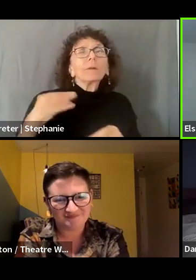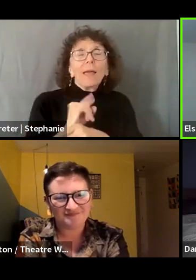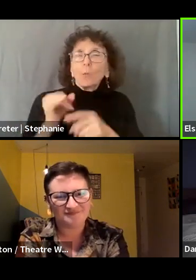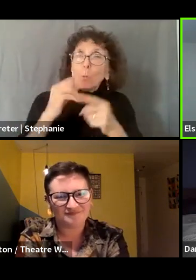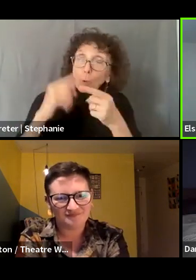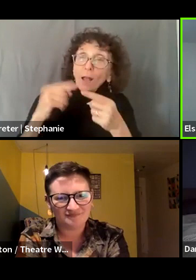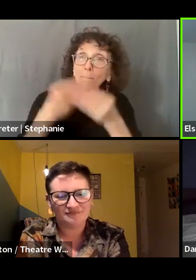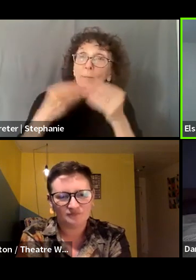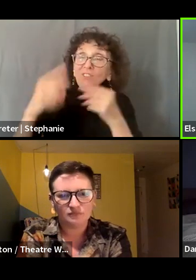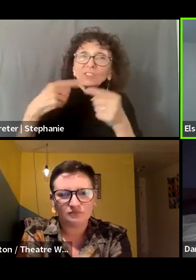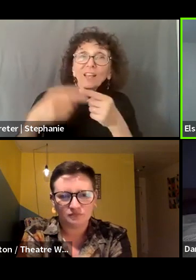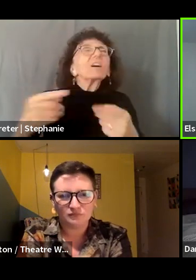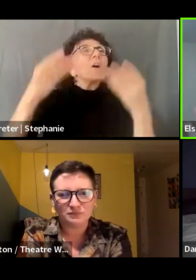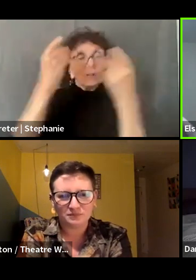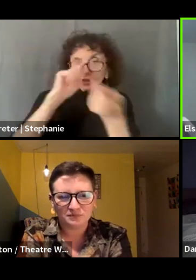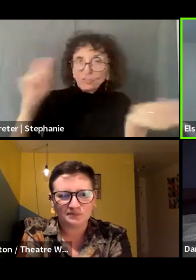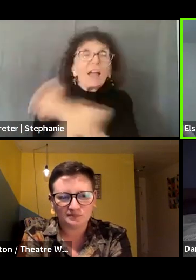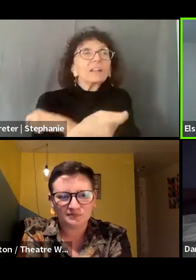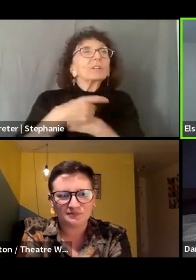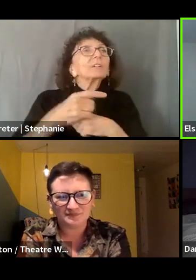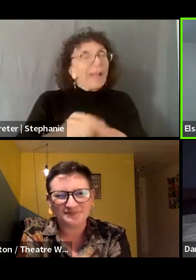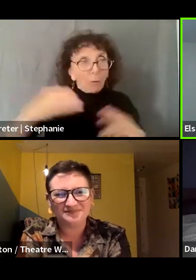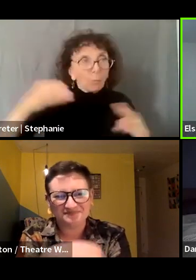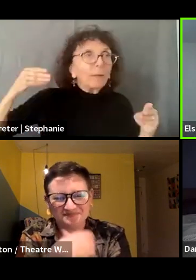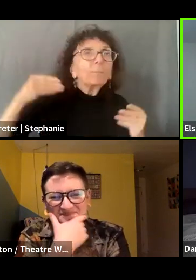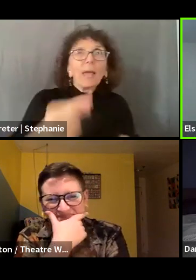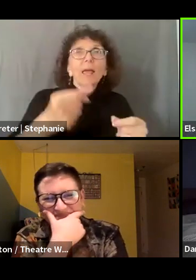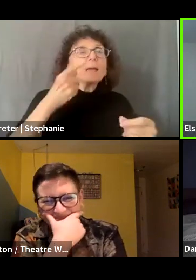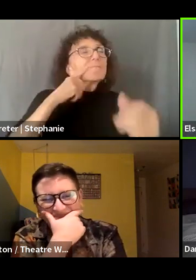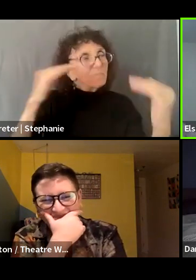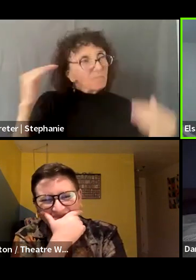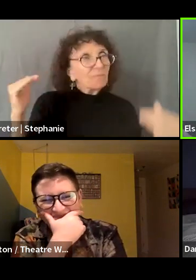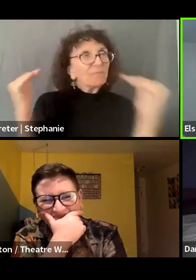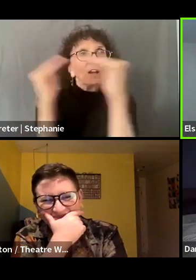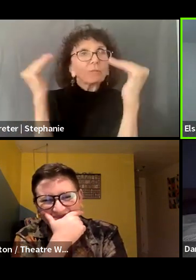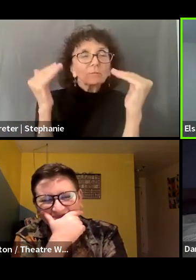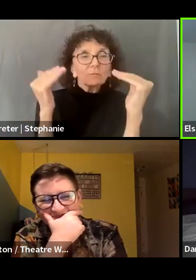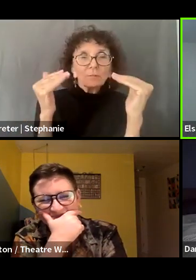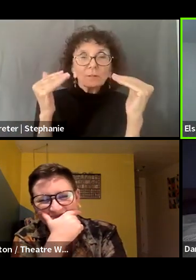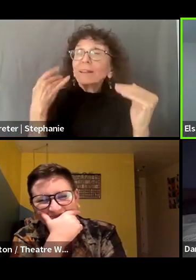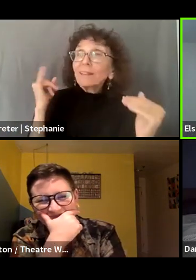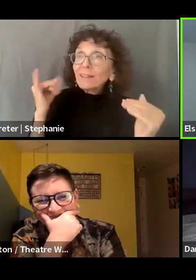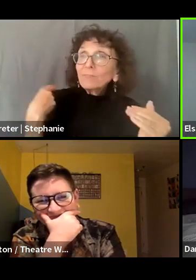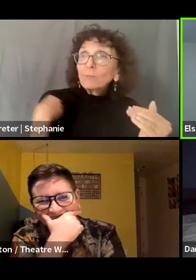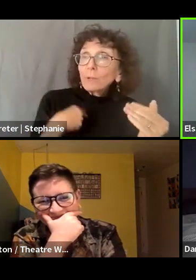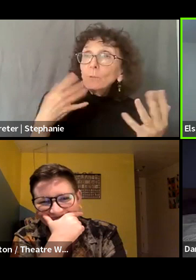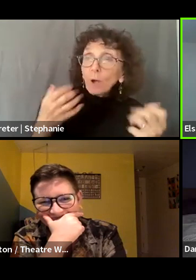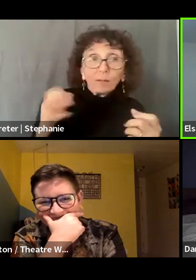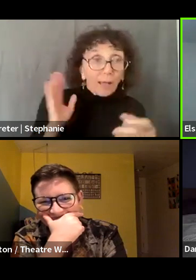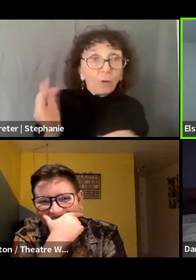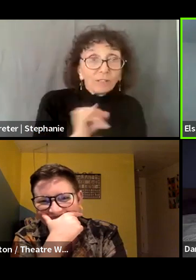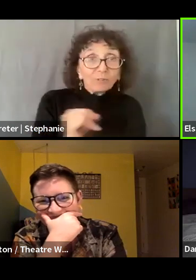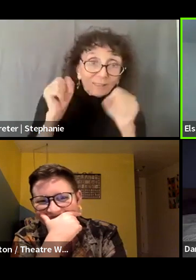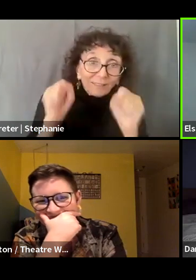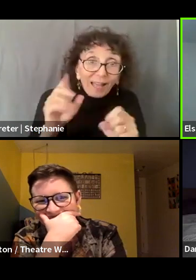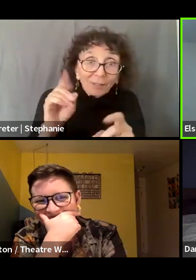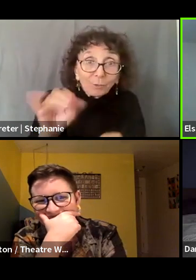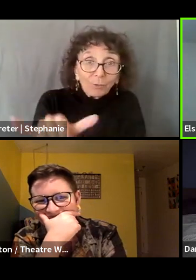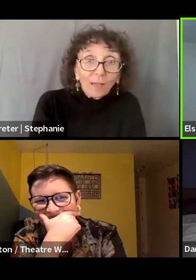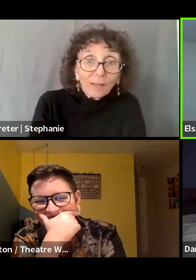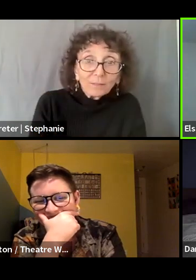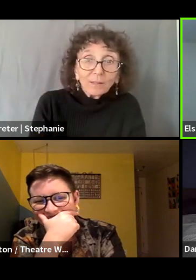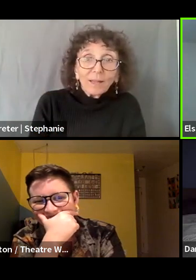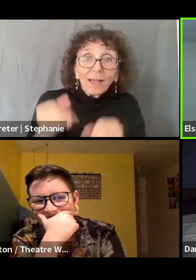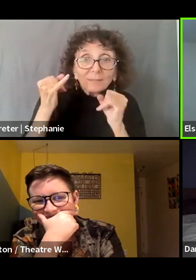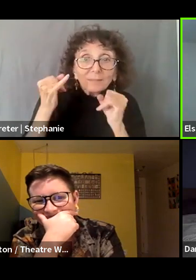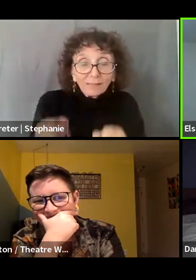And they did it. And that's what they're going for right now. And we could do that if we wanted to, as an industry, as individual companies, as individual